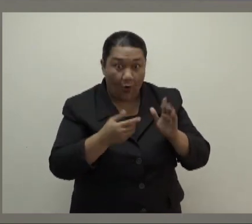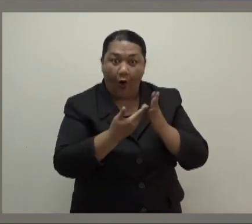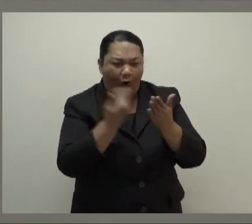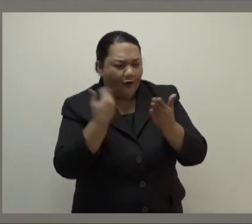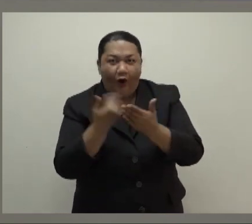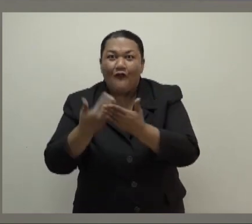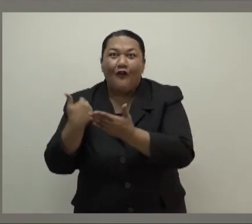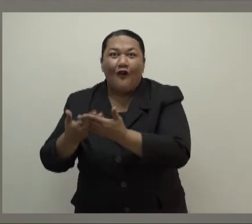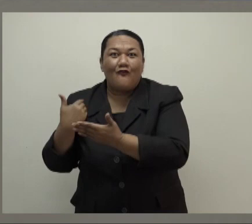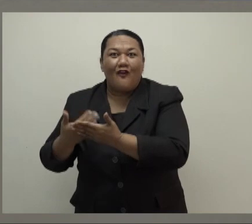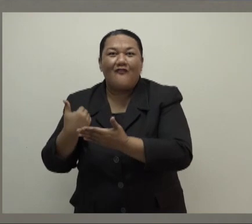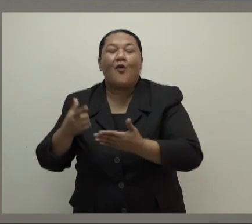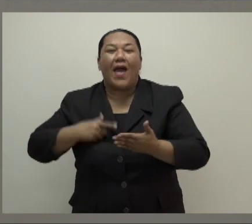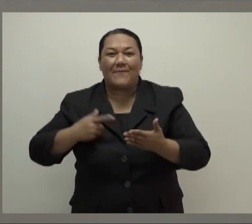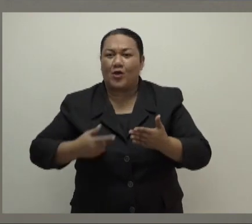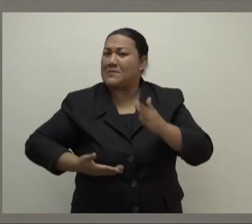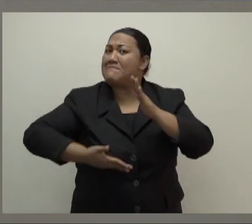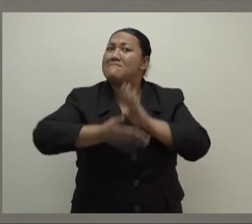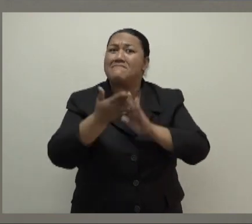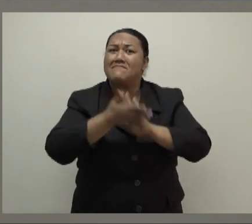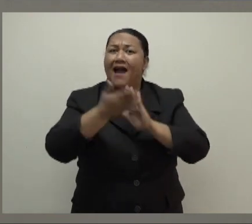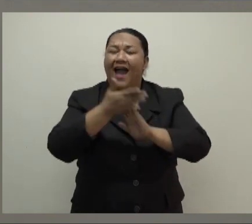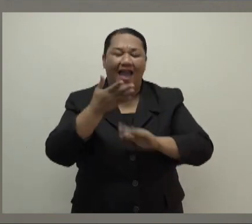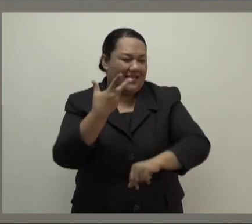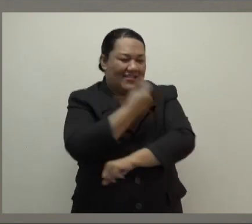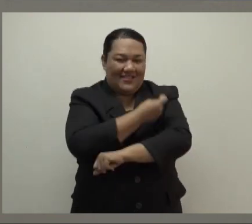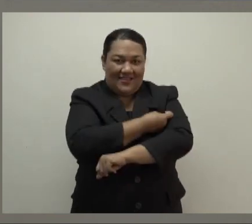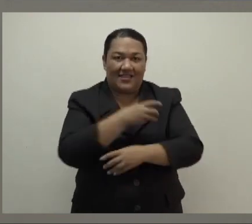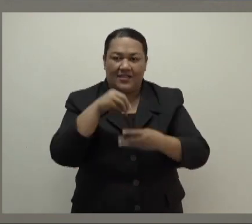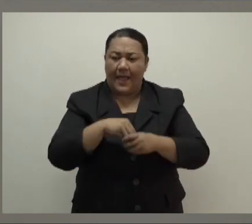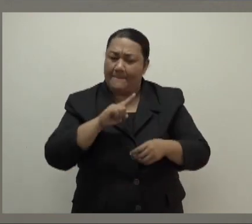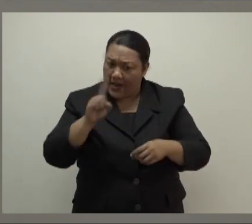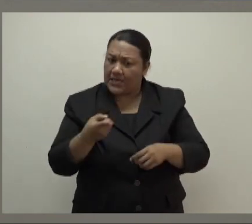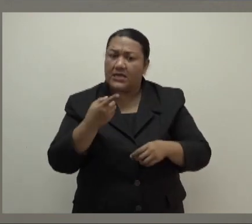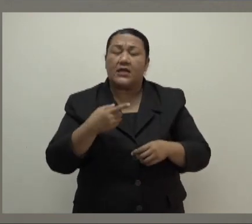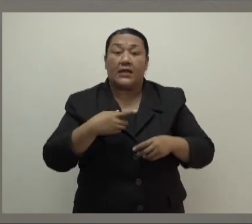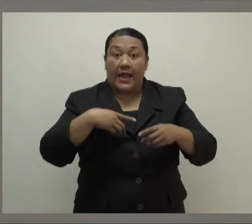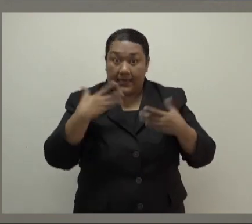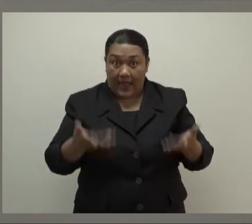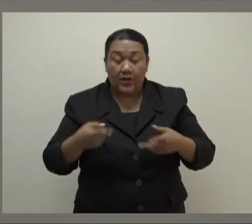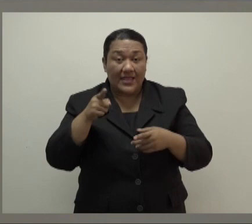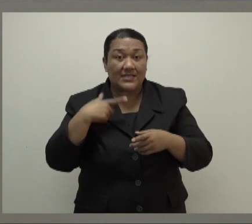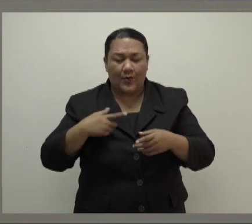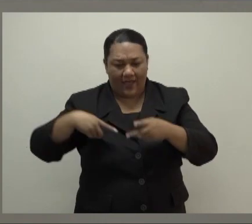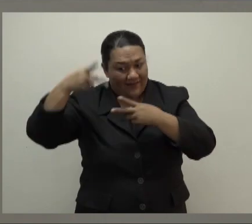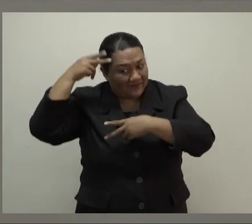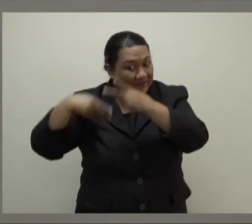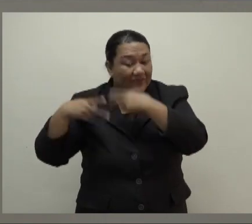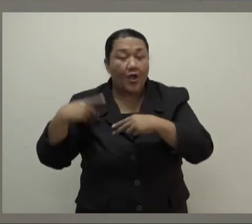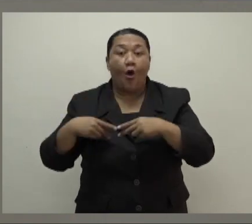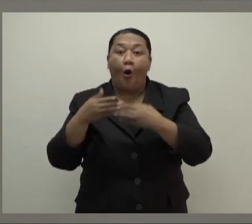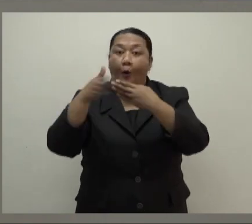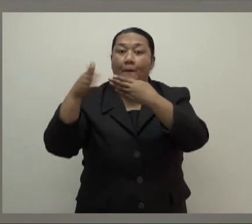more we want to be able to do, including getting our cinemas, our hair salons, gyms, tattoo parlors and all the other businesses